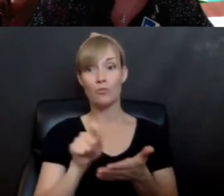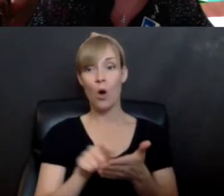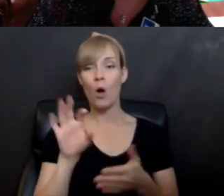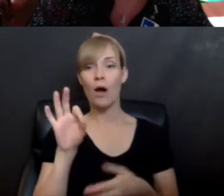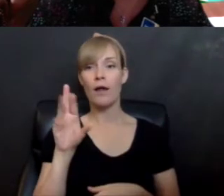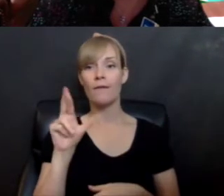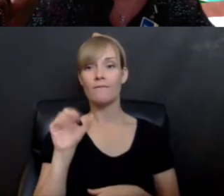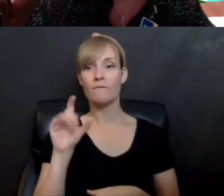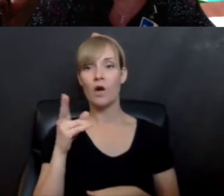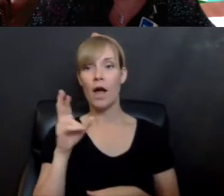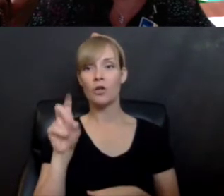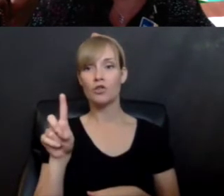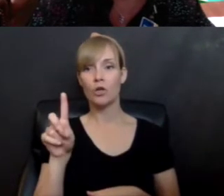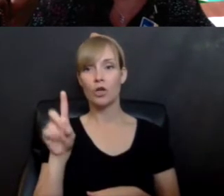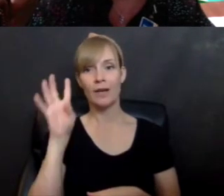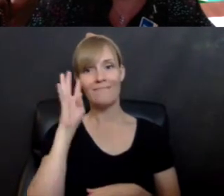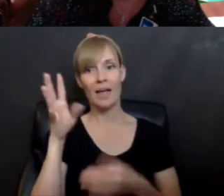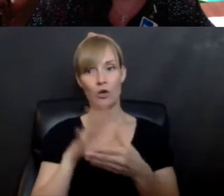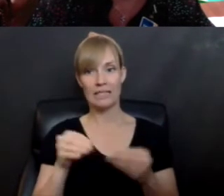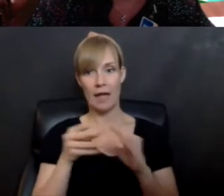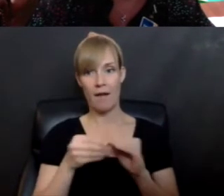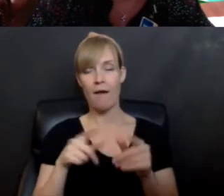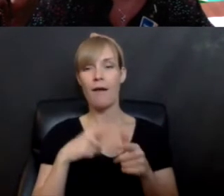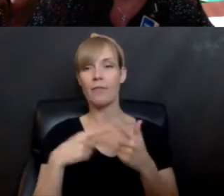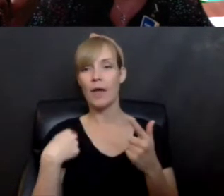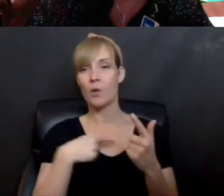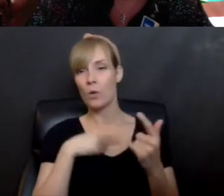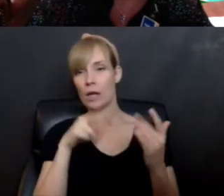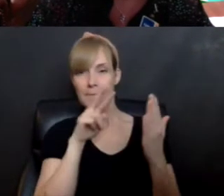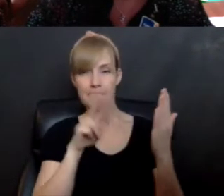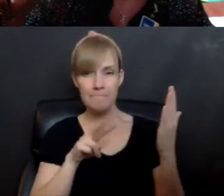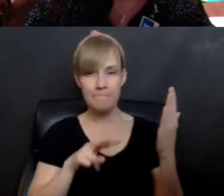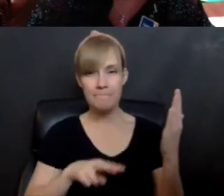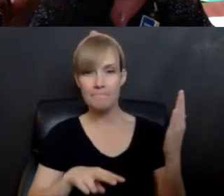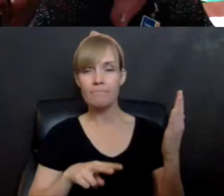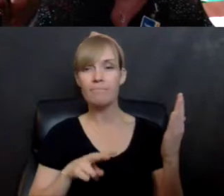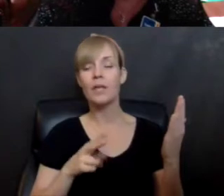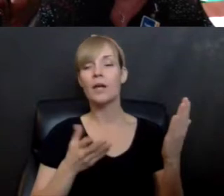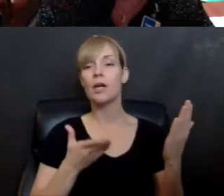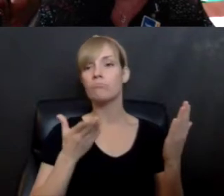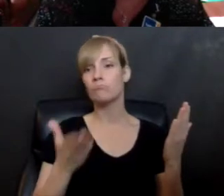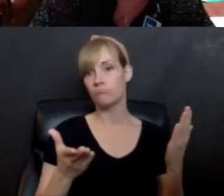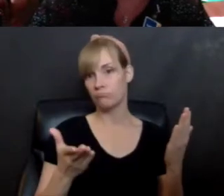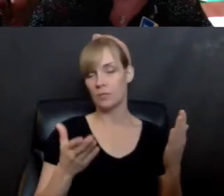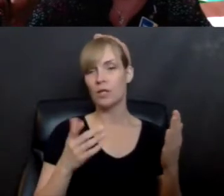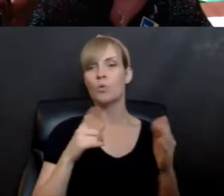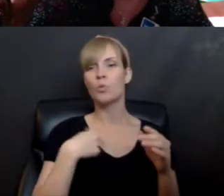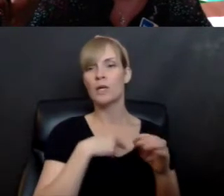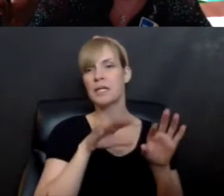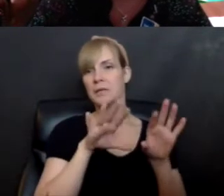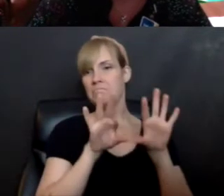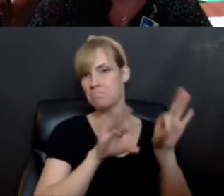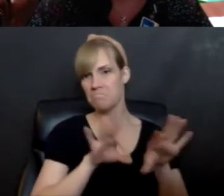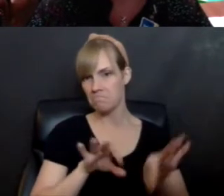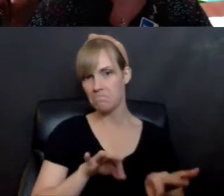And then we went through the entries and sent her an edited down list of